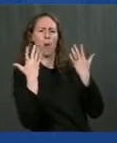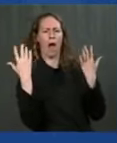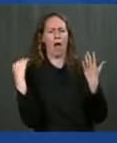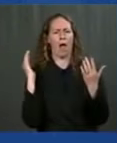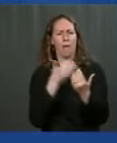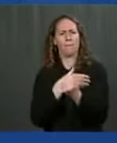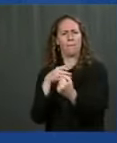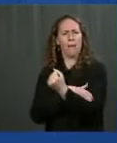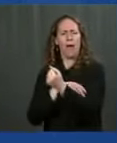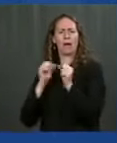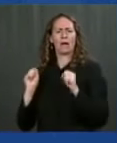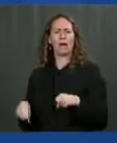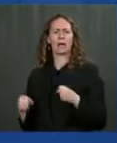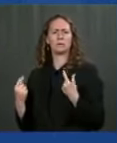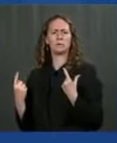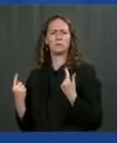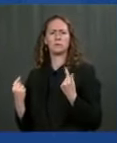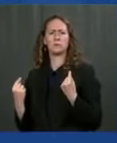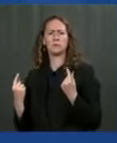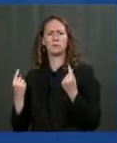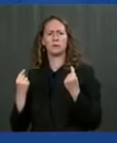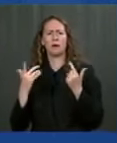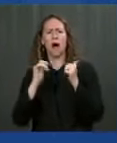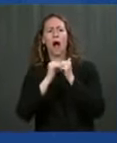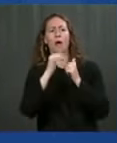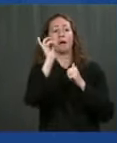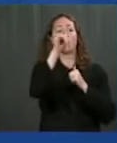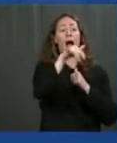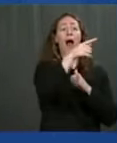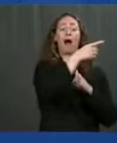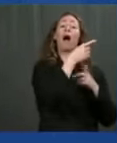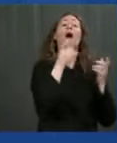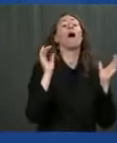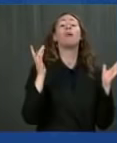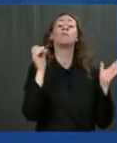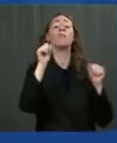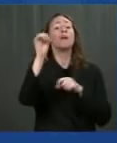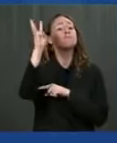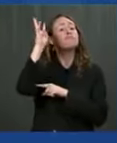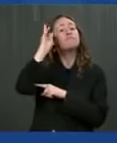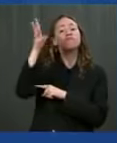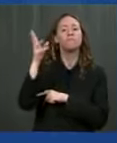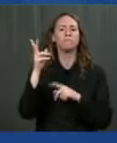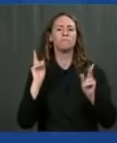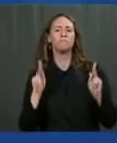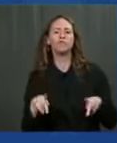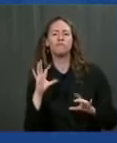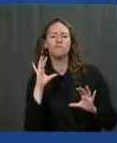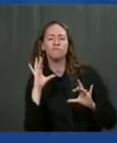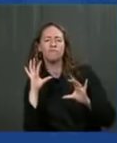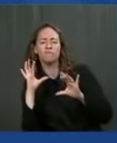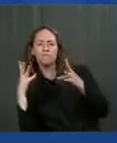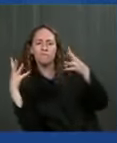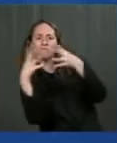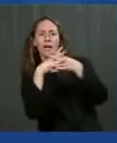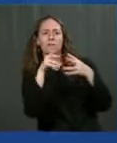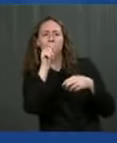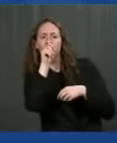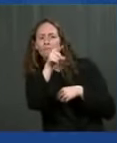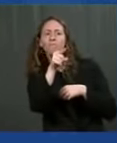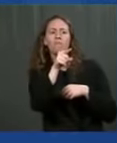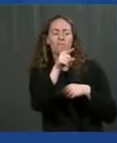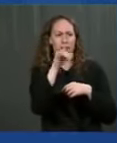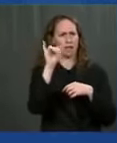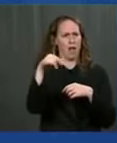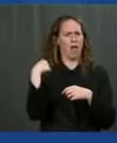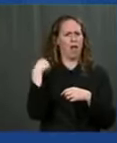the independent action of individuals in enforcing a federal system, a state law. I don't know